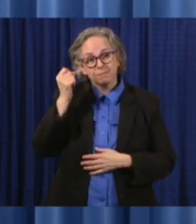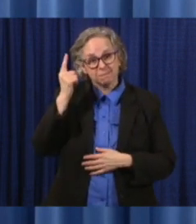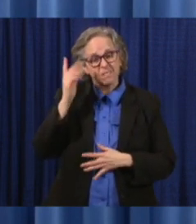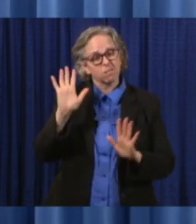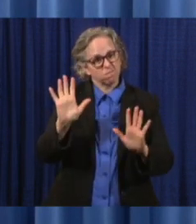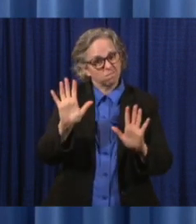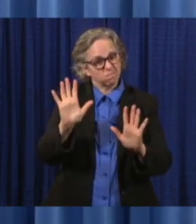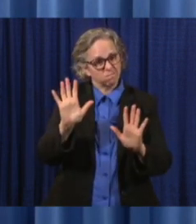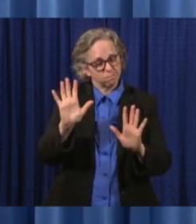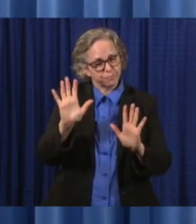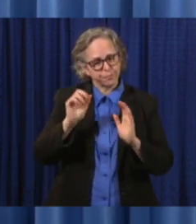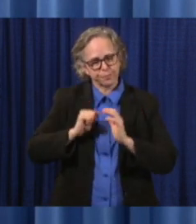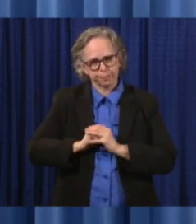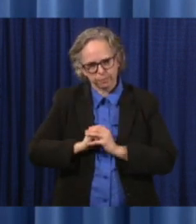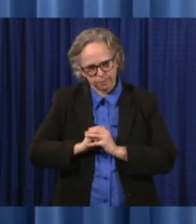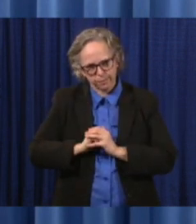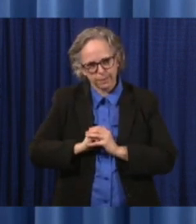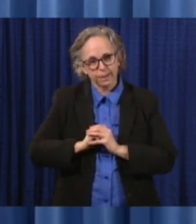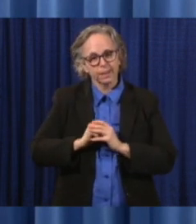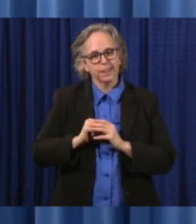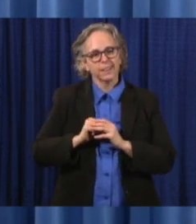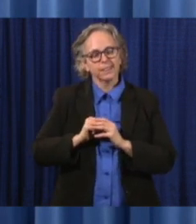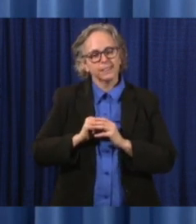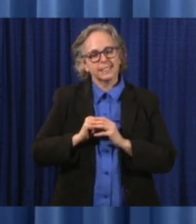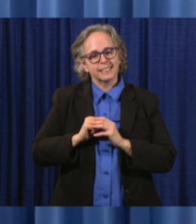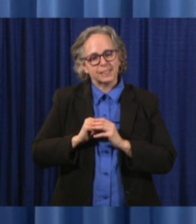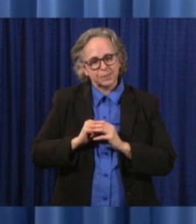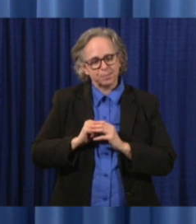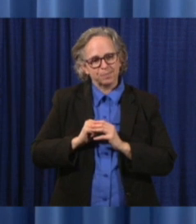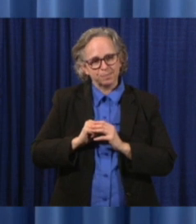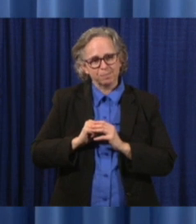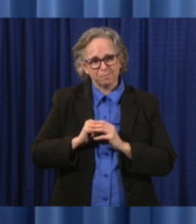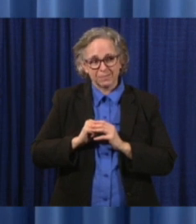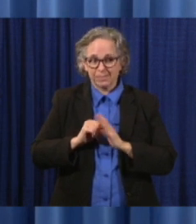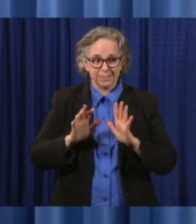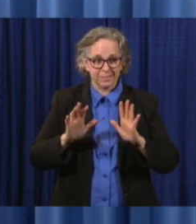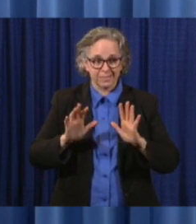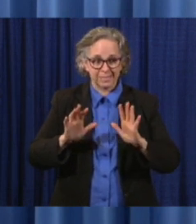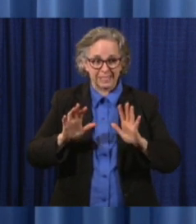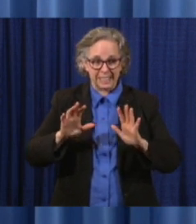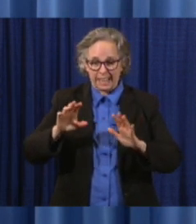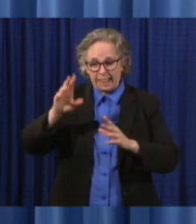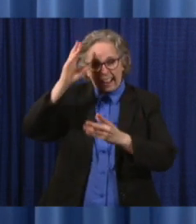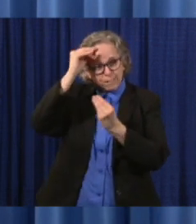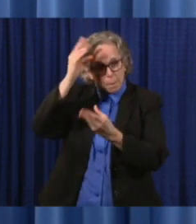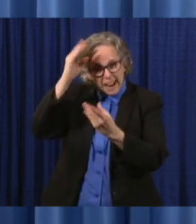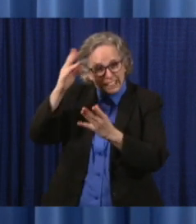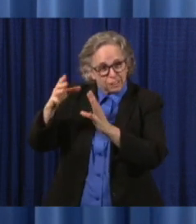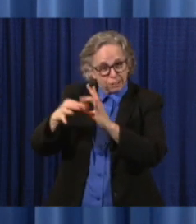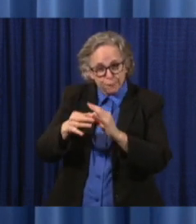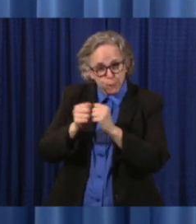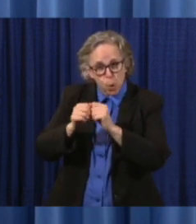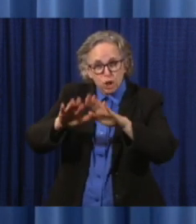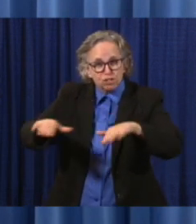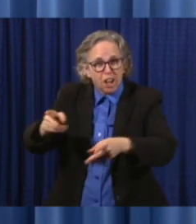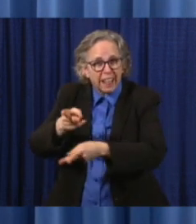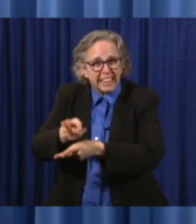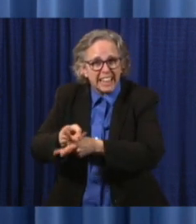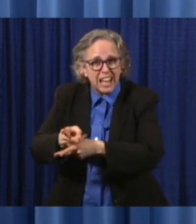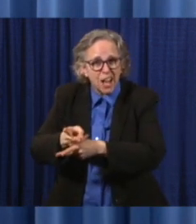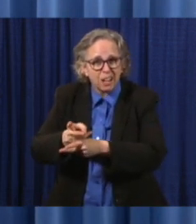really any great data in regard to child care and COVID-19.